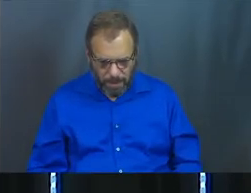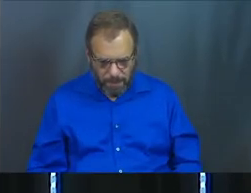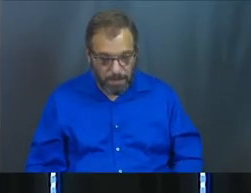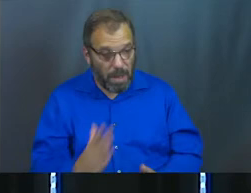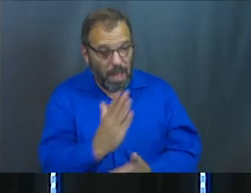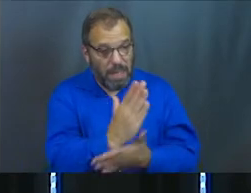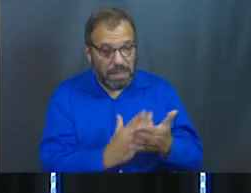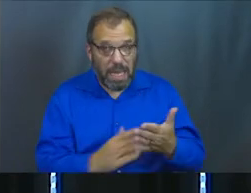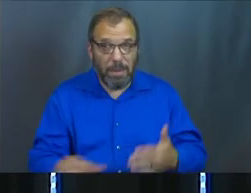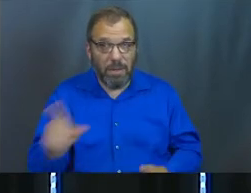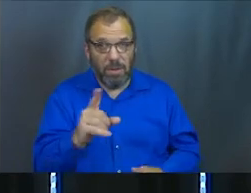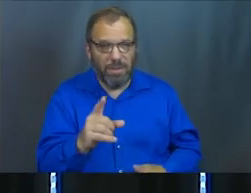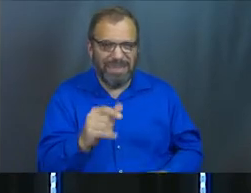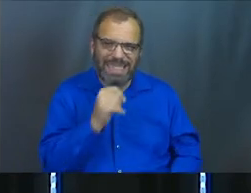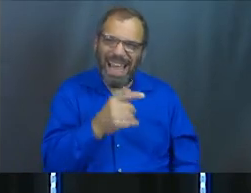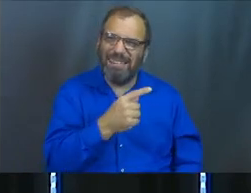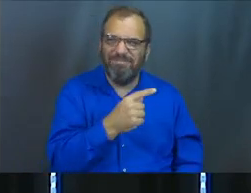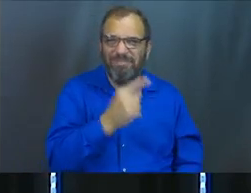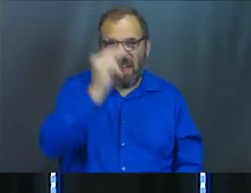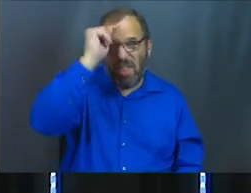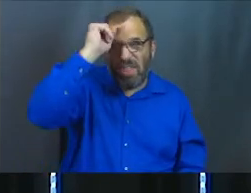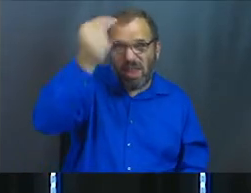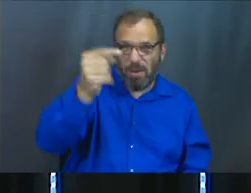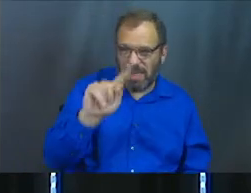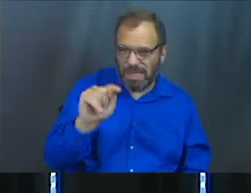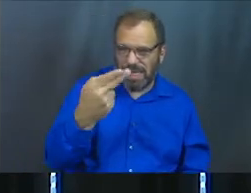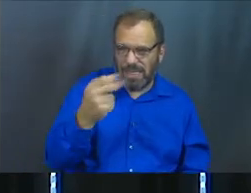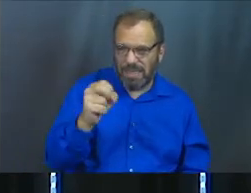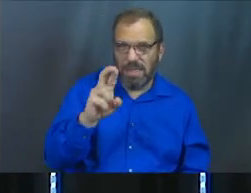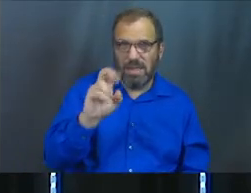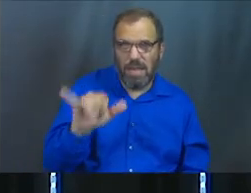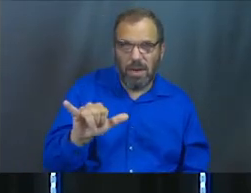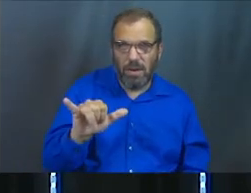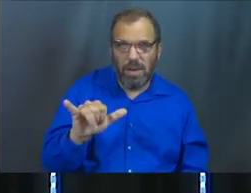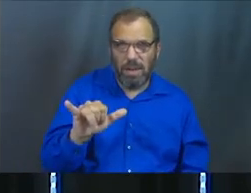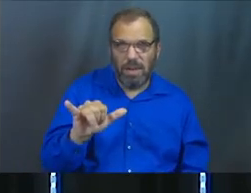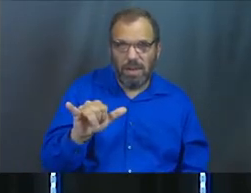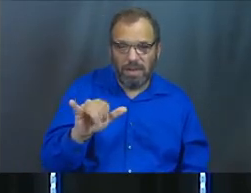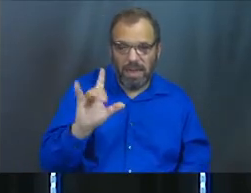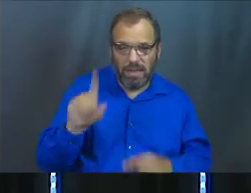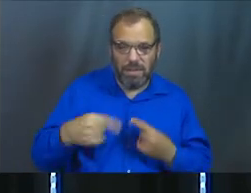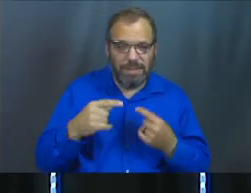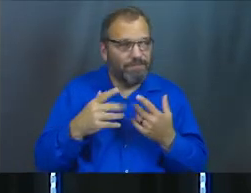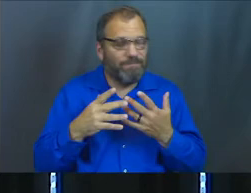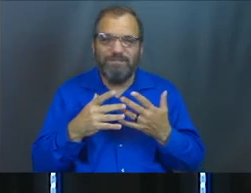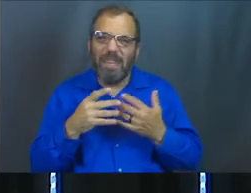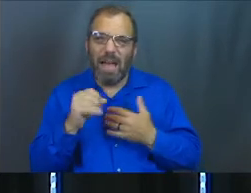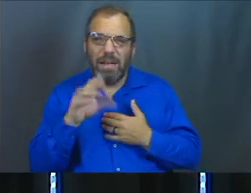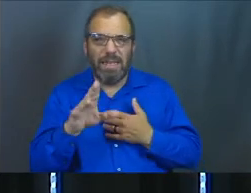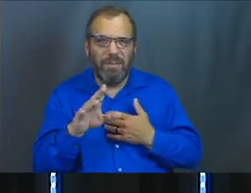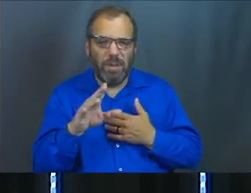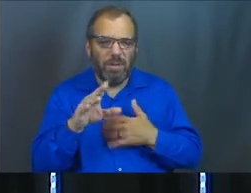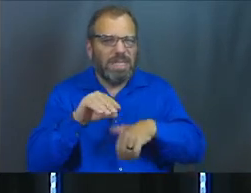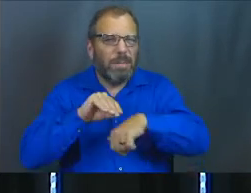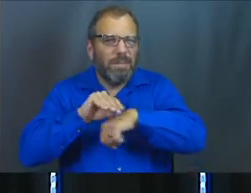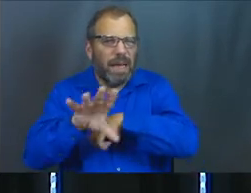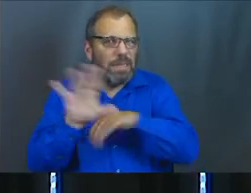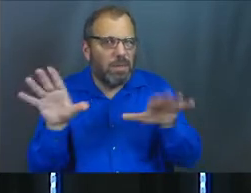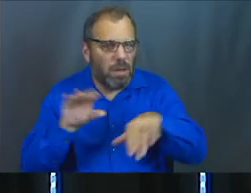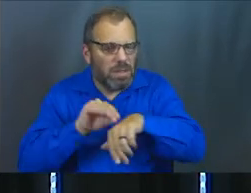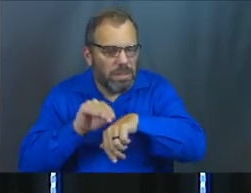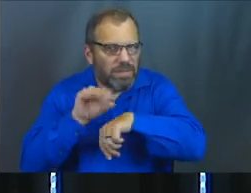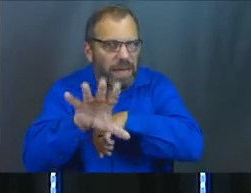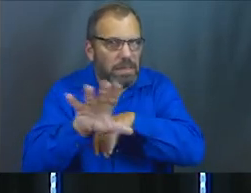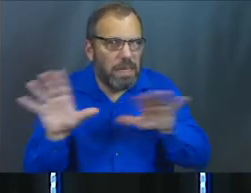Some of you, this is not theory for you today. This is right where you're at and it's right where you've been. Can I just give you some personal advice here real quick?